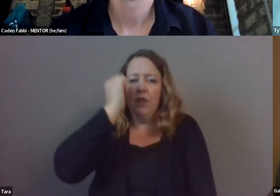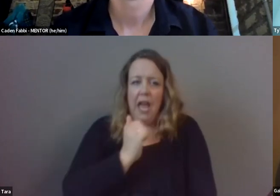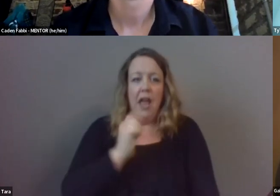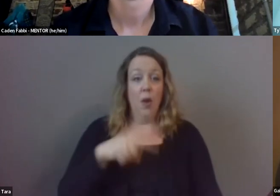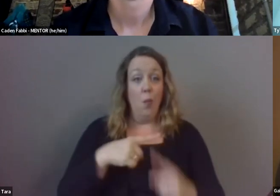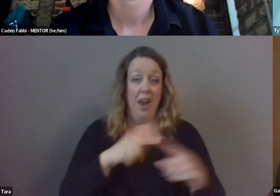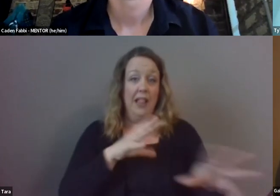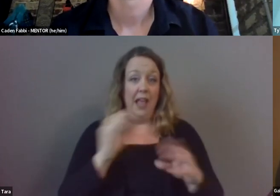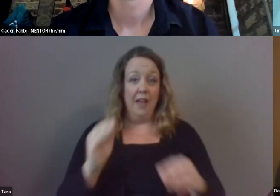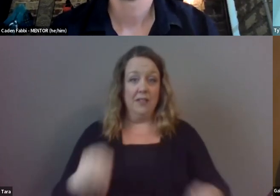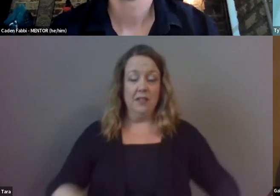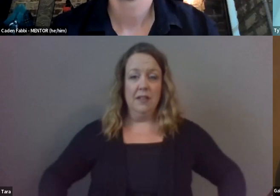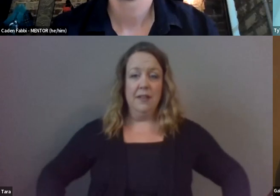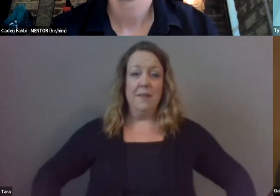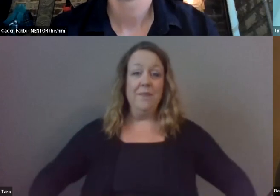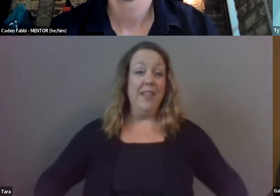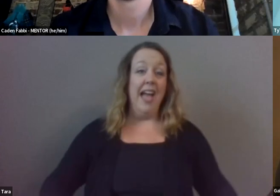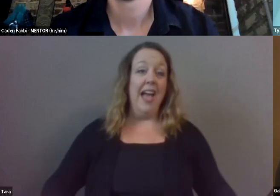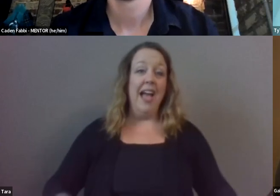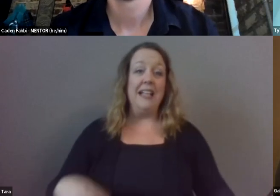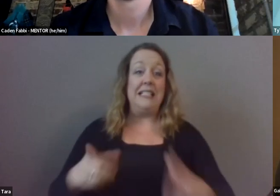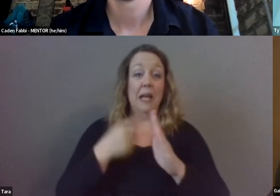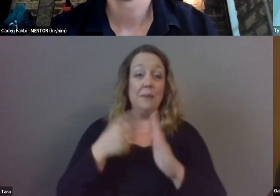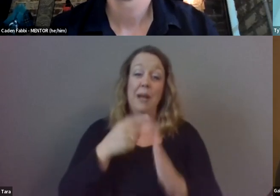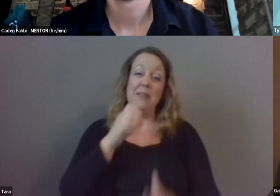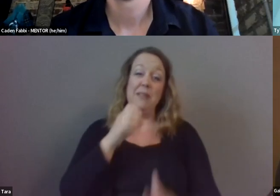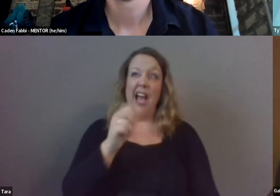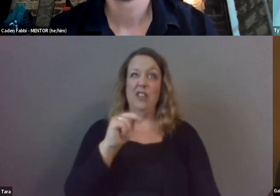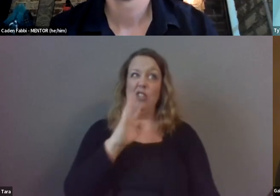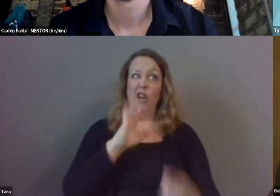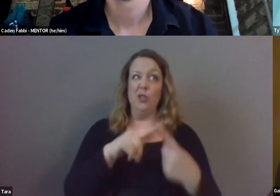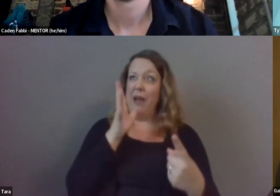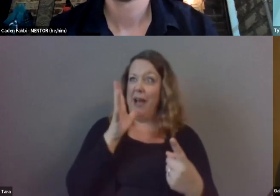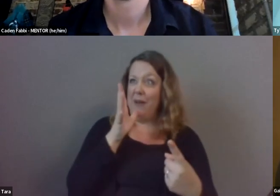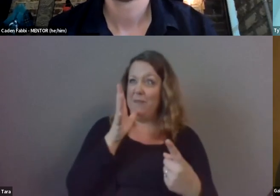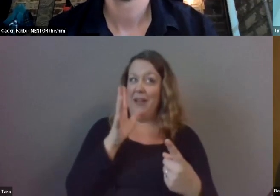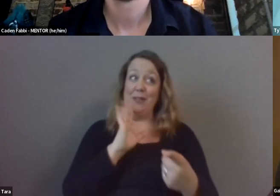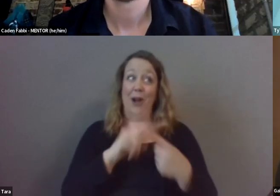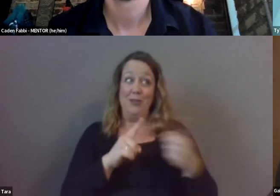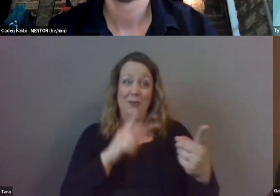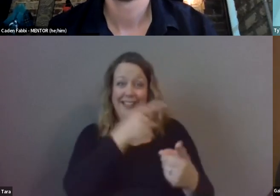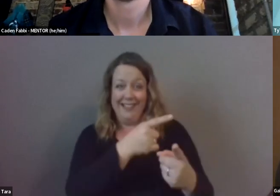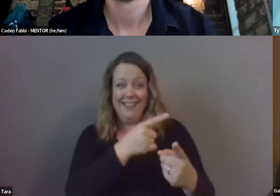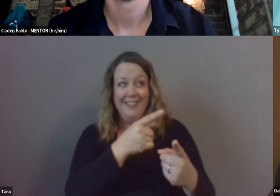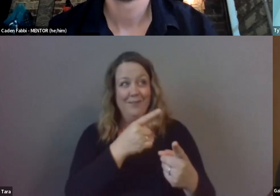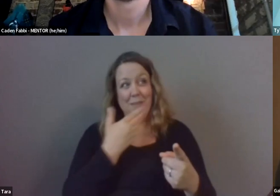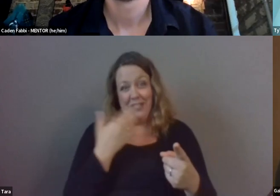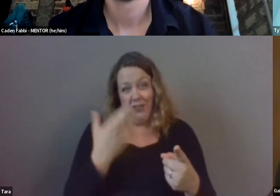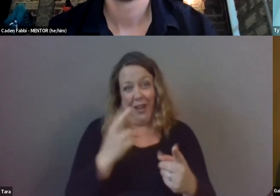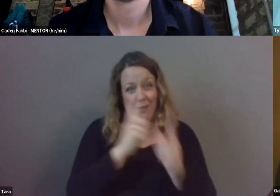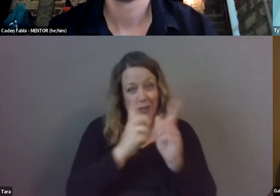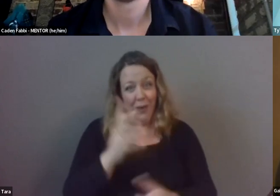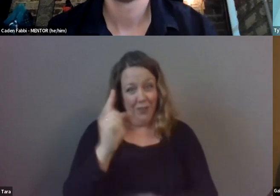and sometimes i didn't even talk to my mom and i talked to him first um and again